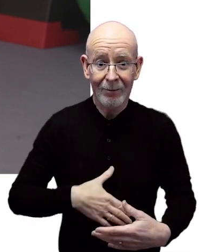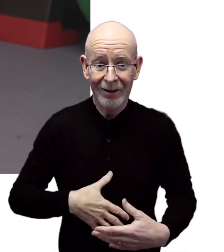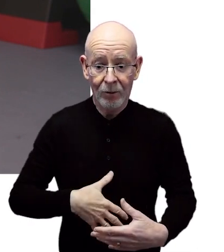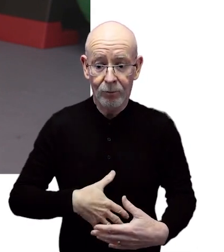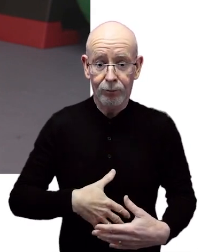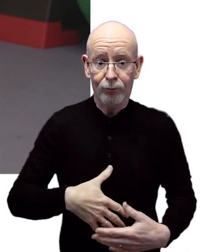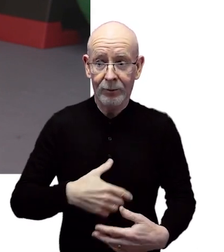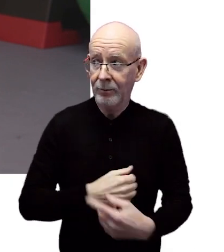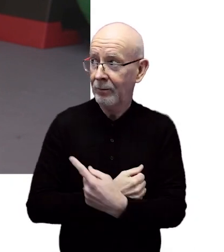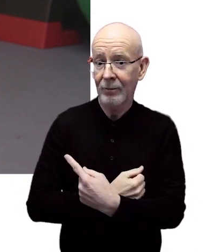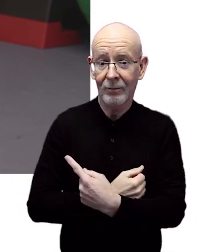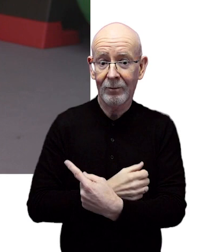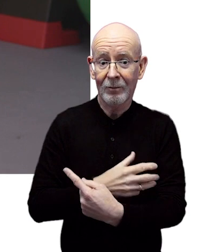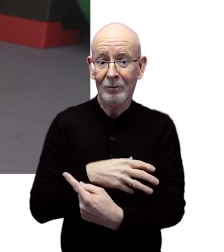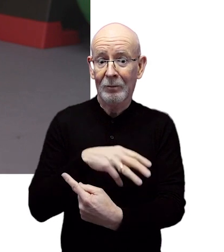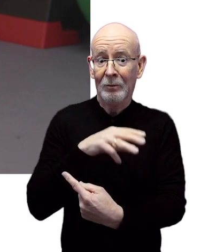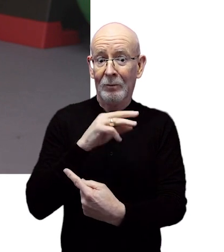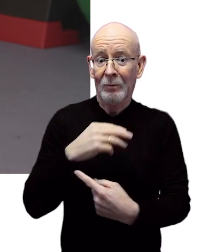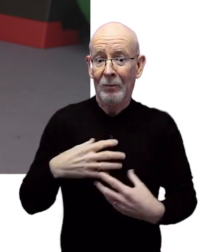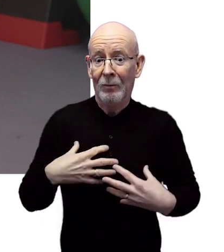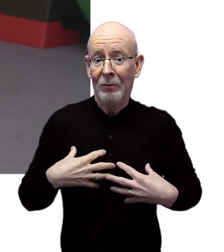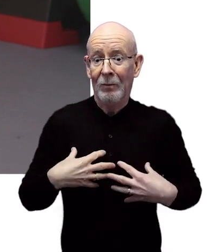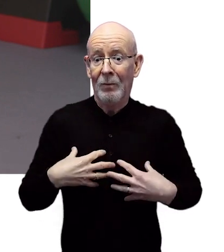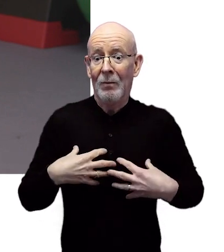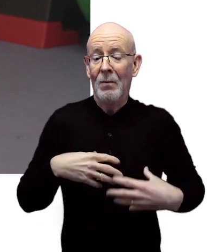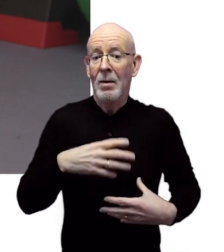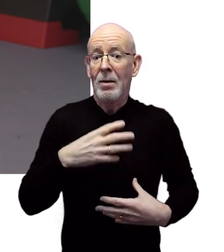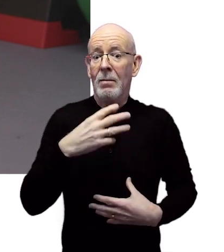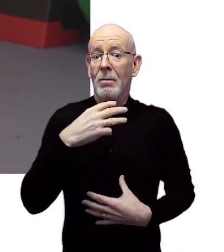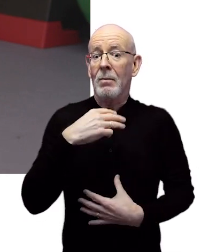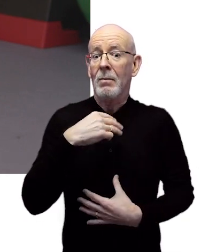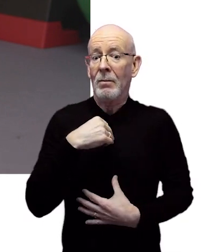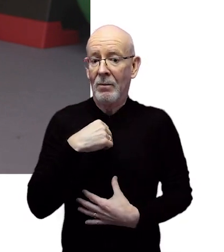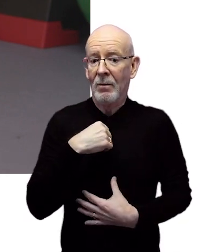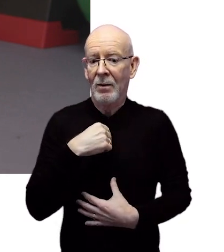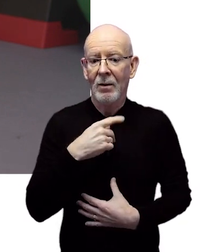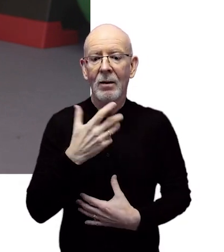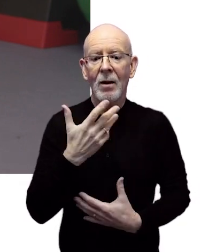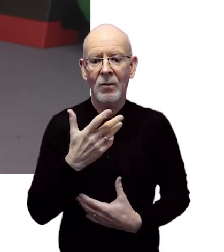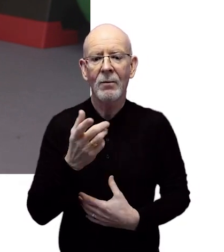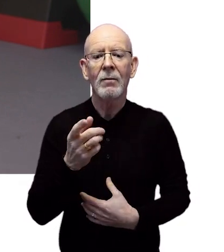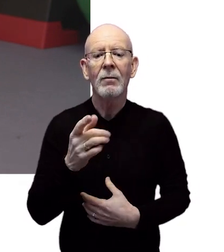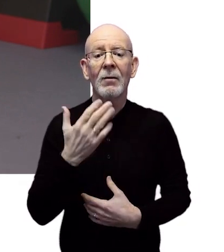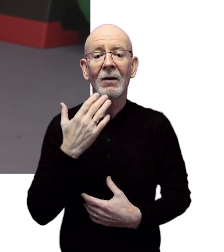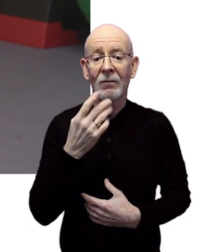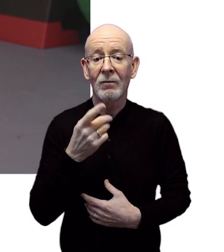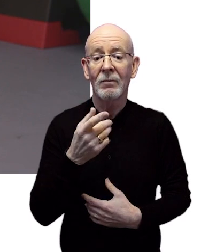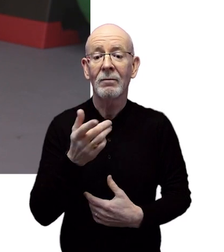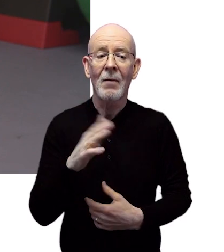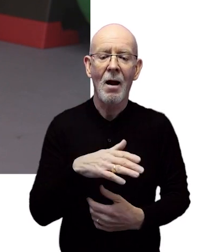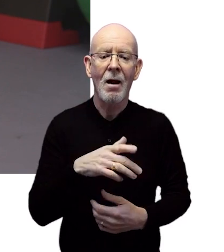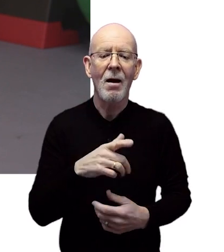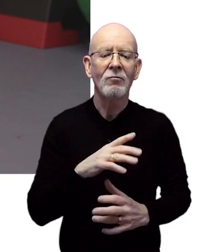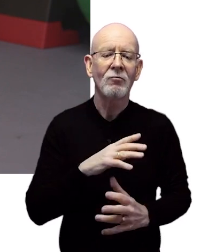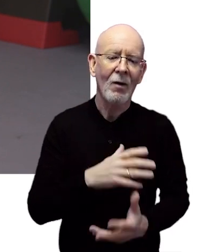into her ribcage and all the way up into her collar bones. Now she is going to return to relaxed tummy